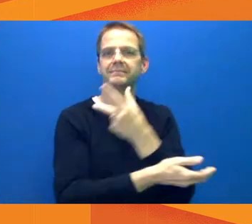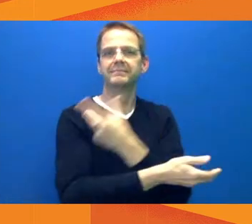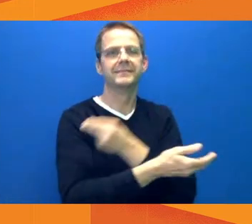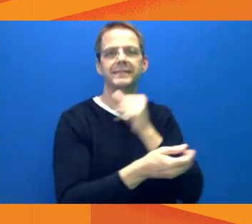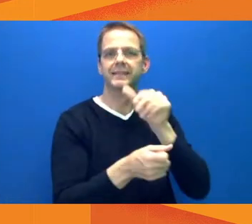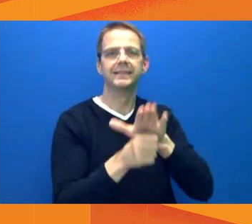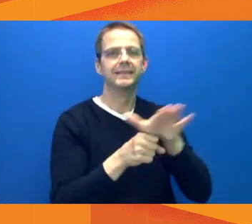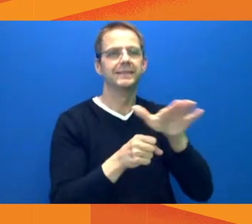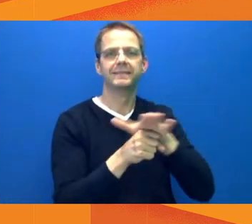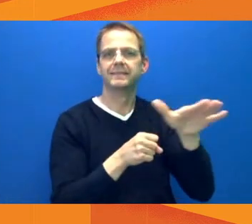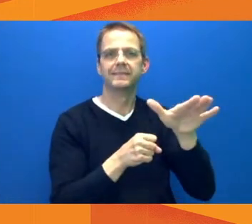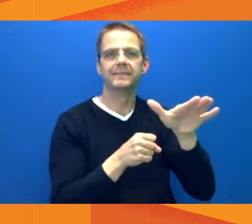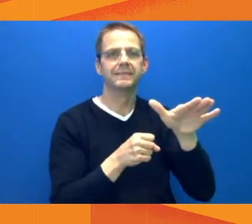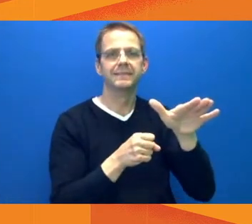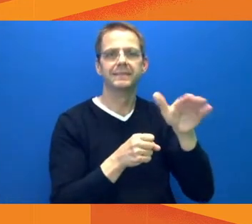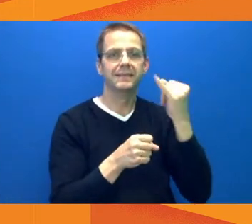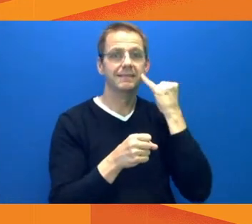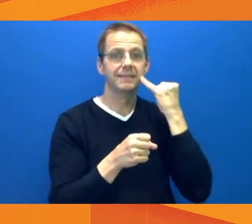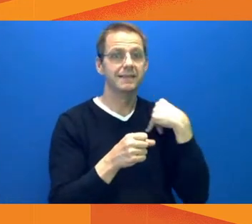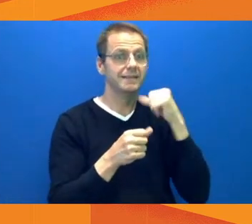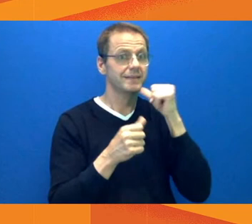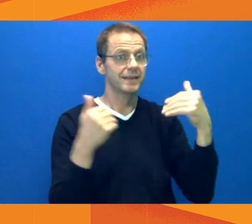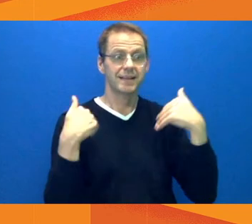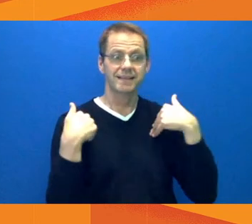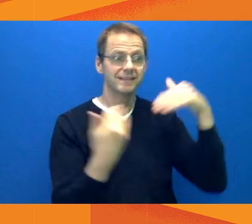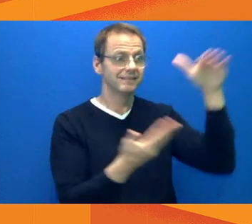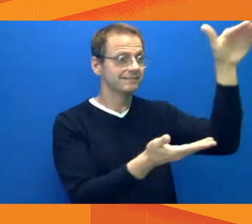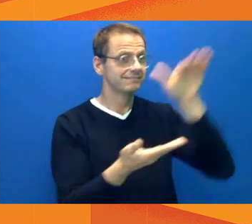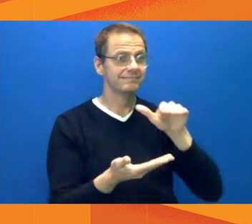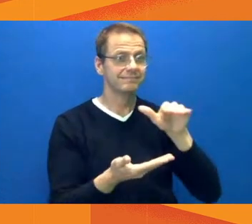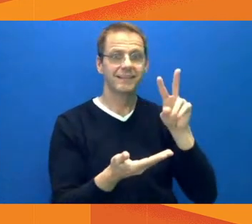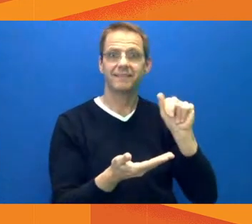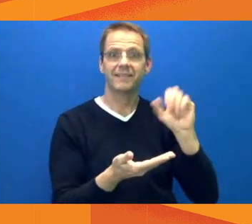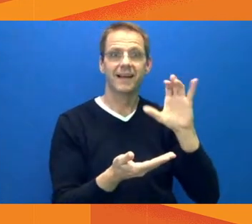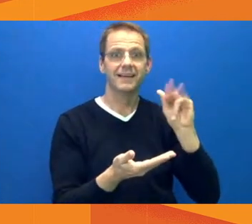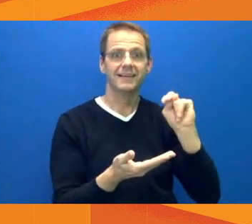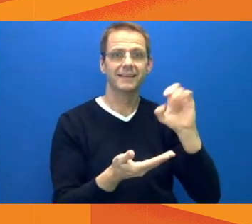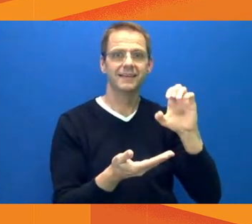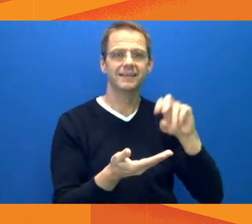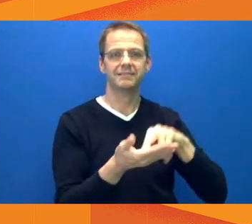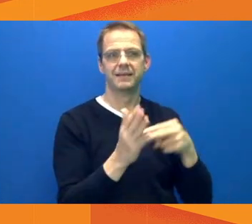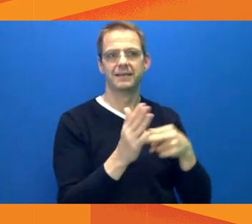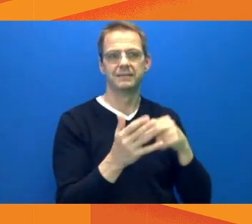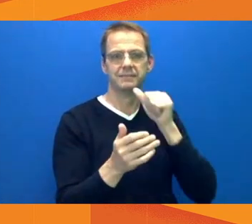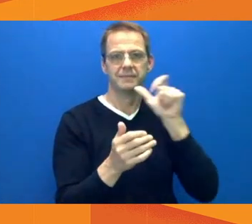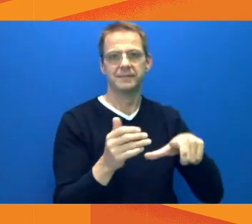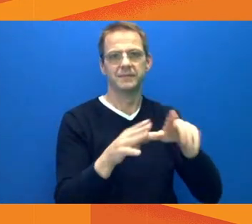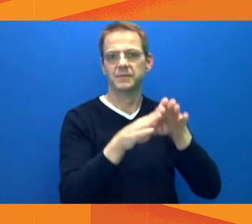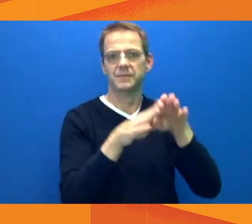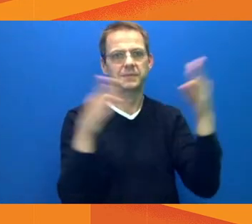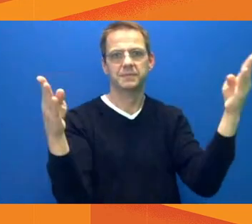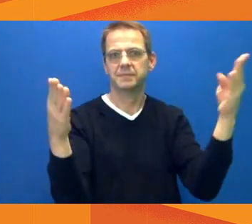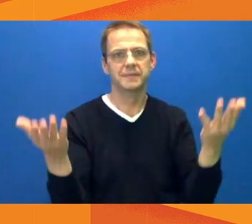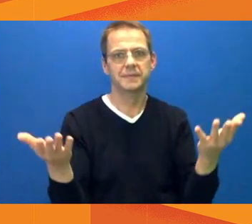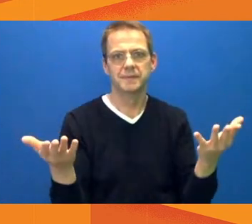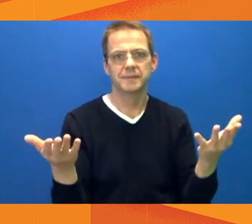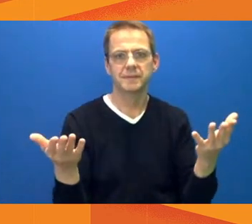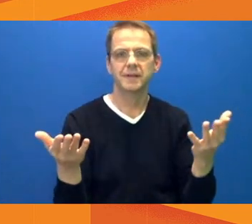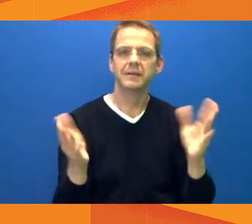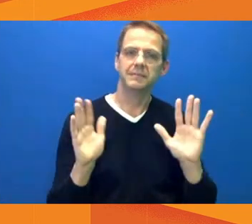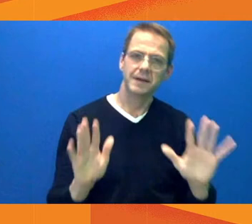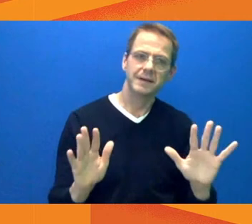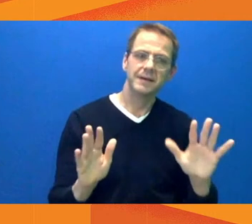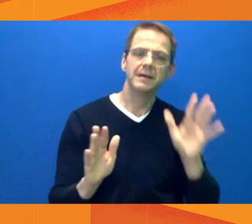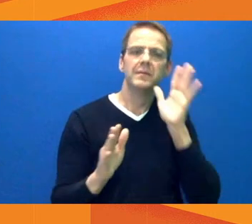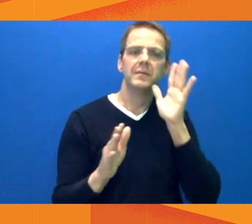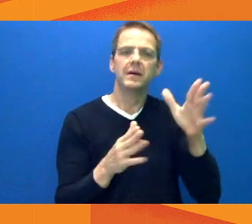supply, then we wouldn't operate the facility. We anticipate only a short pause in